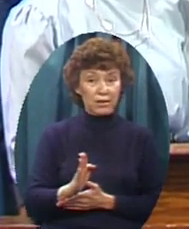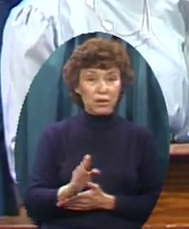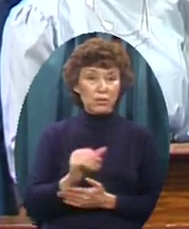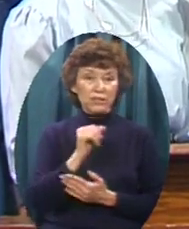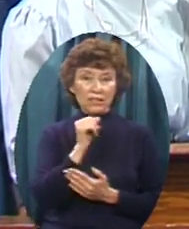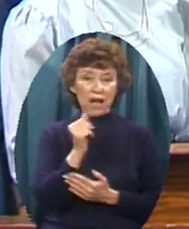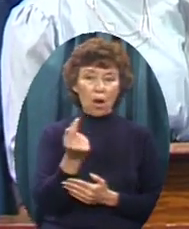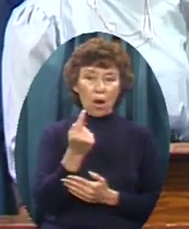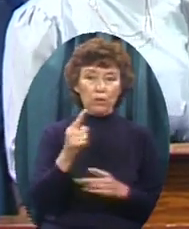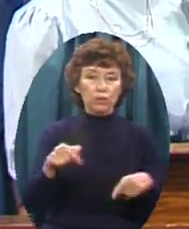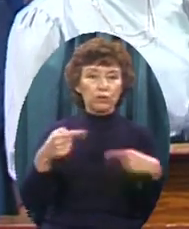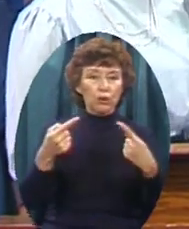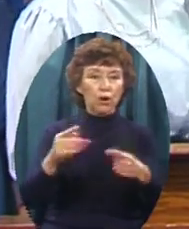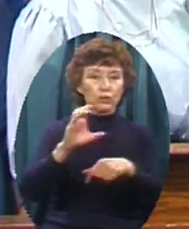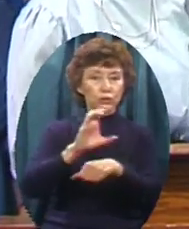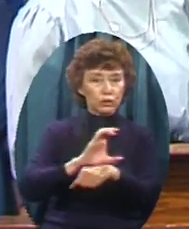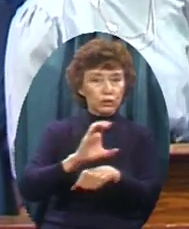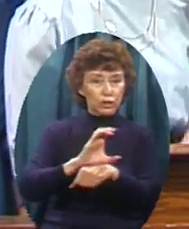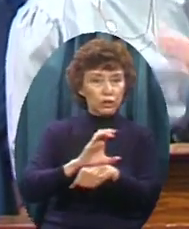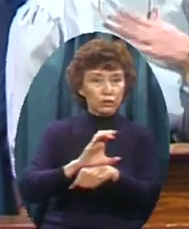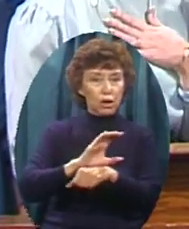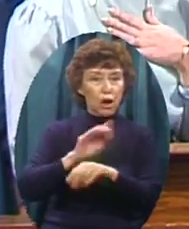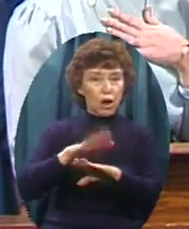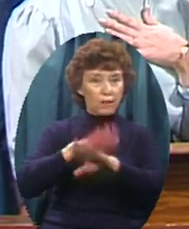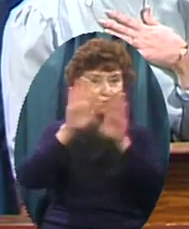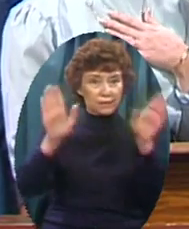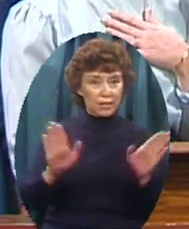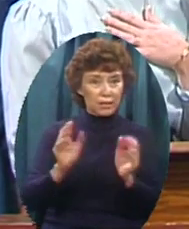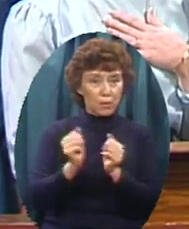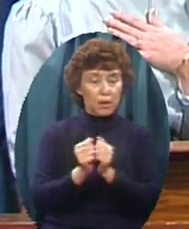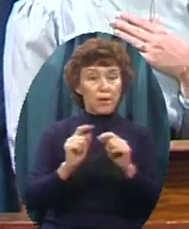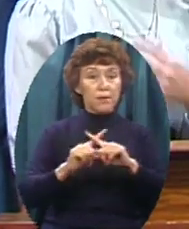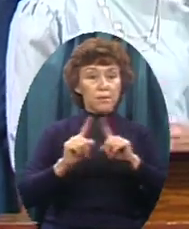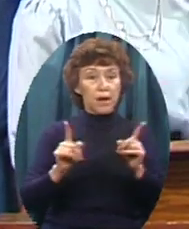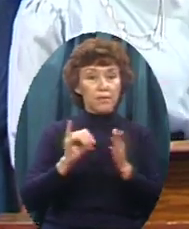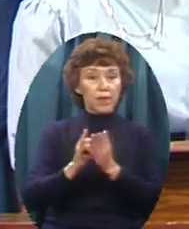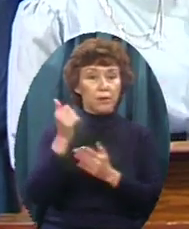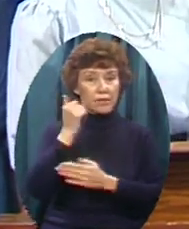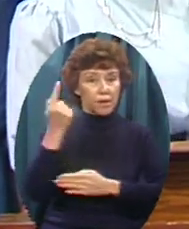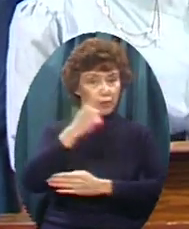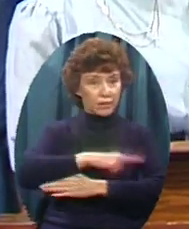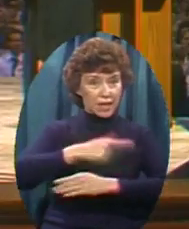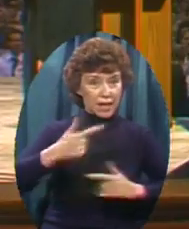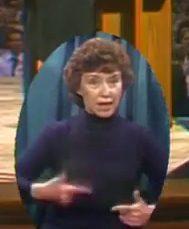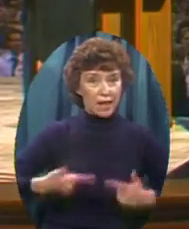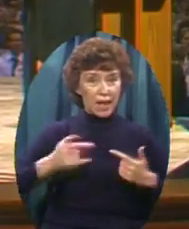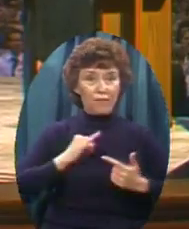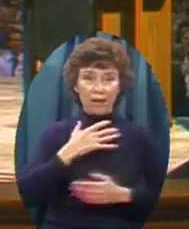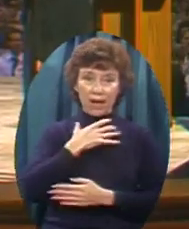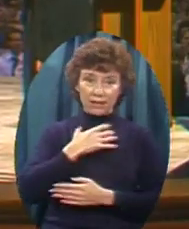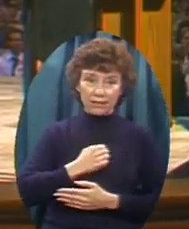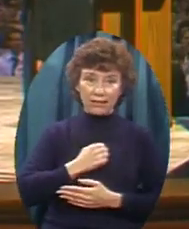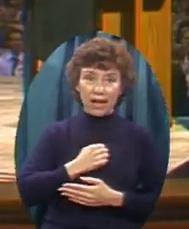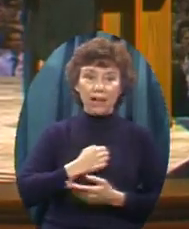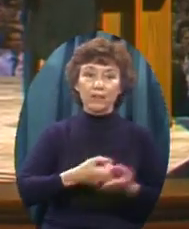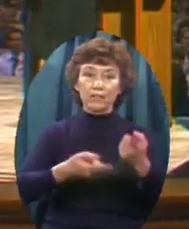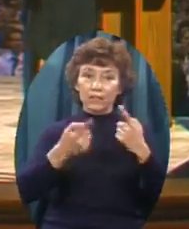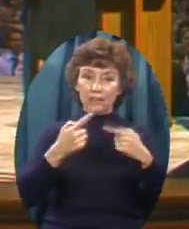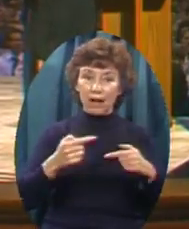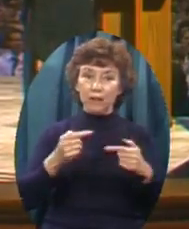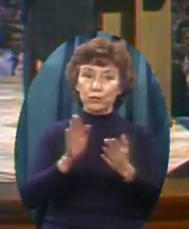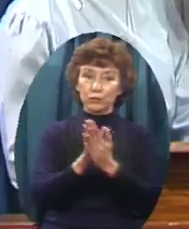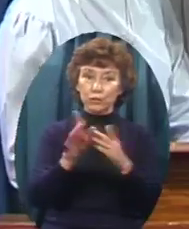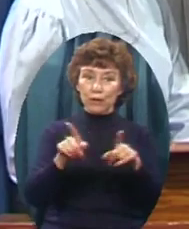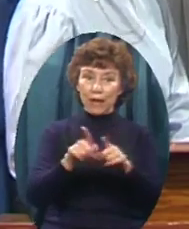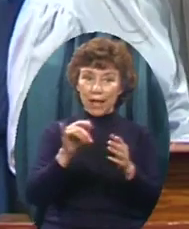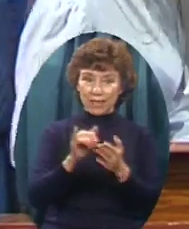was a part of their everyday lives And I really desired to be in a school like that And you came here And I came here God